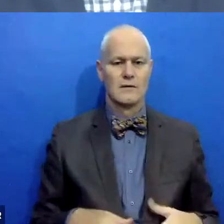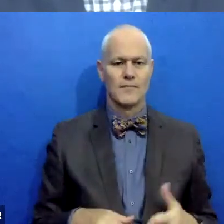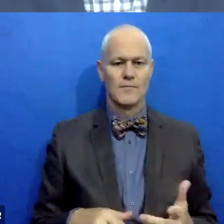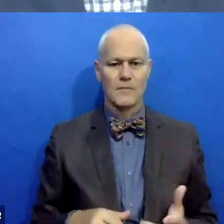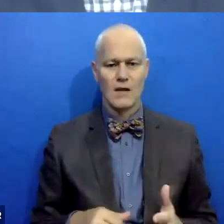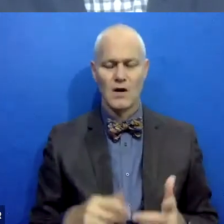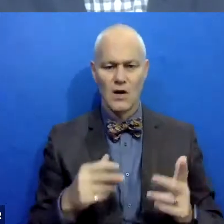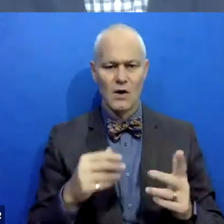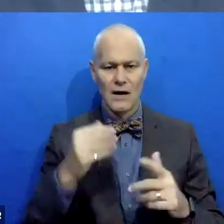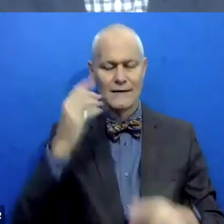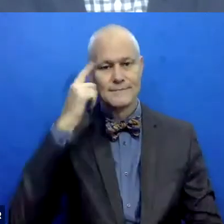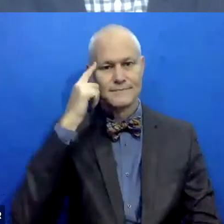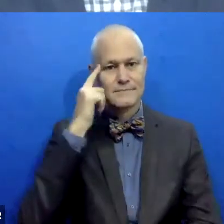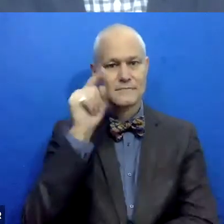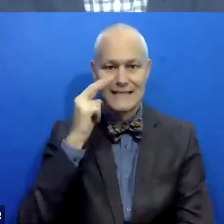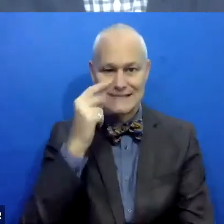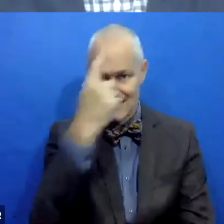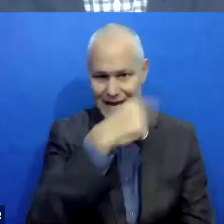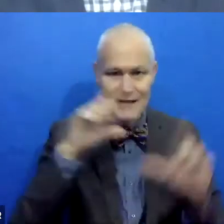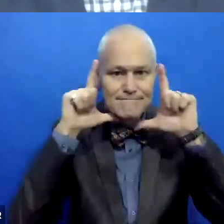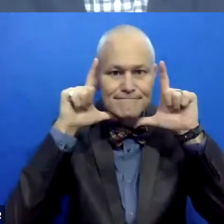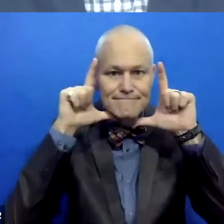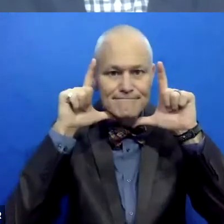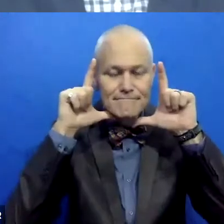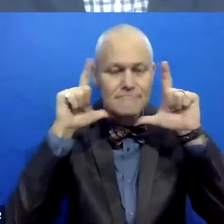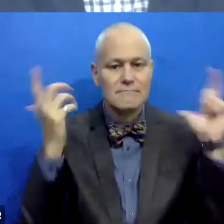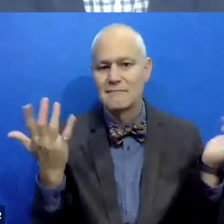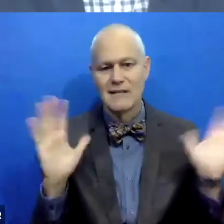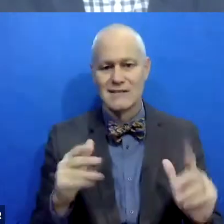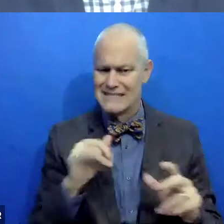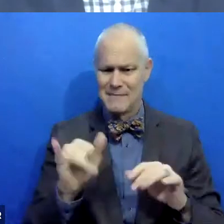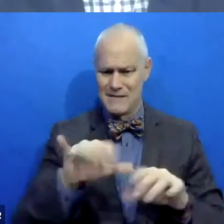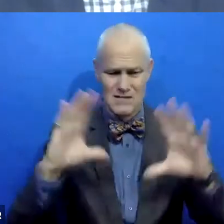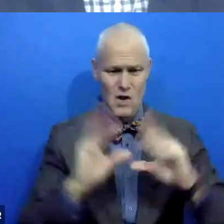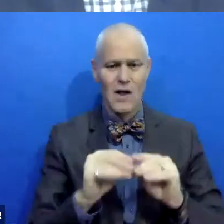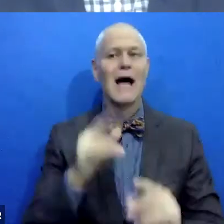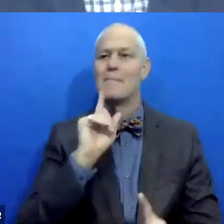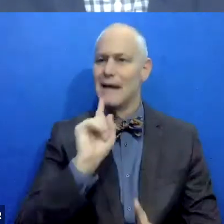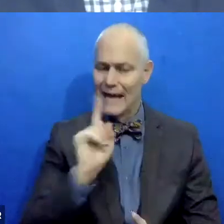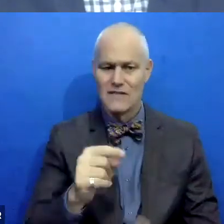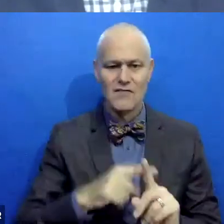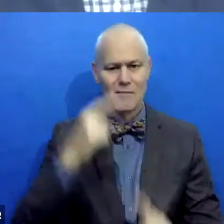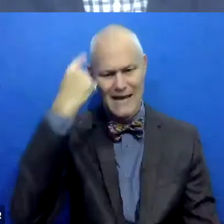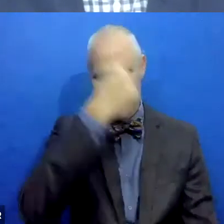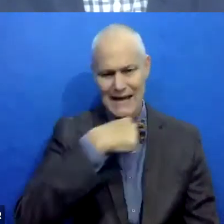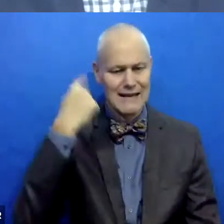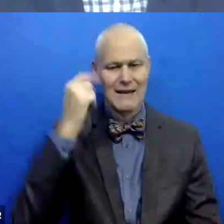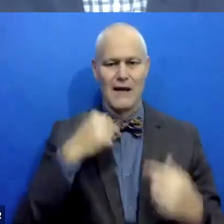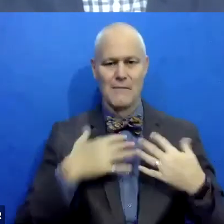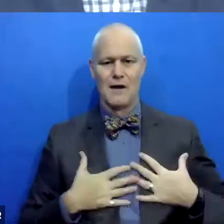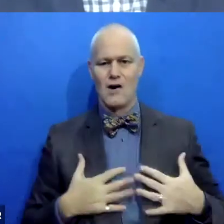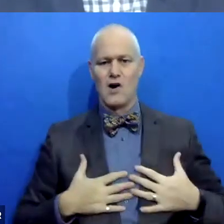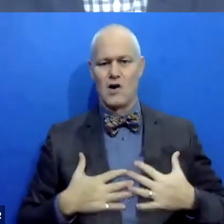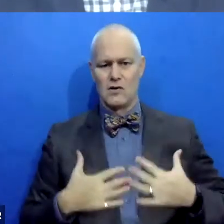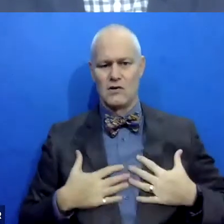we, we're in our heads, we're only seeing each other's heads, right? And even noticing in this call, like I'm answering questions from my head. Um, whereas when I'm